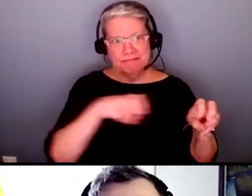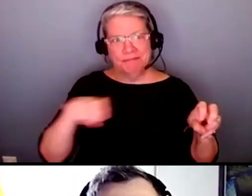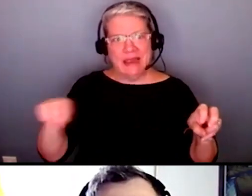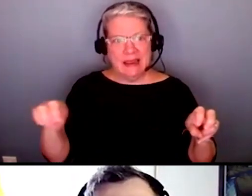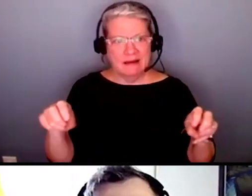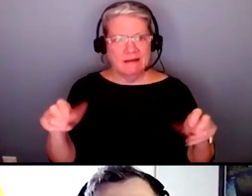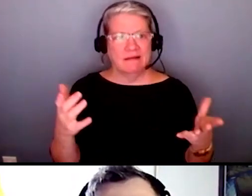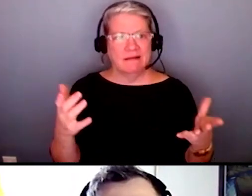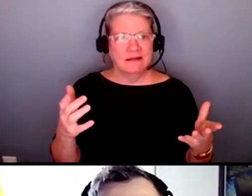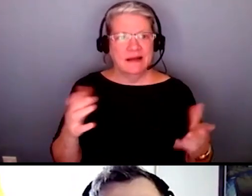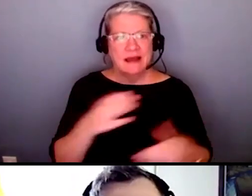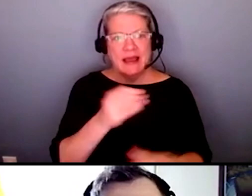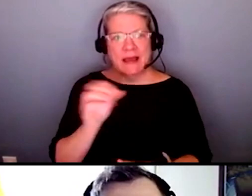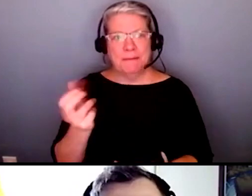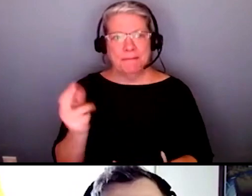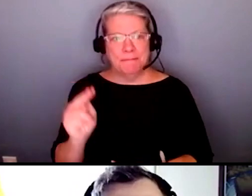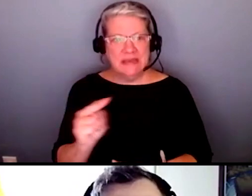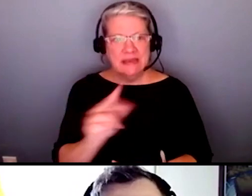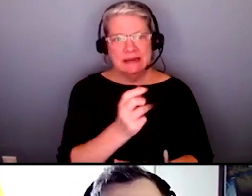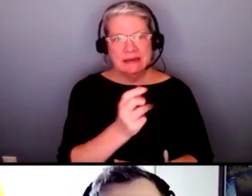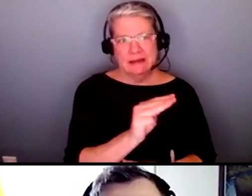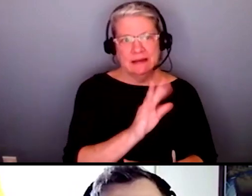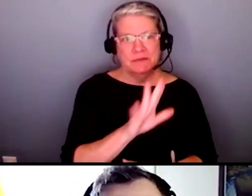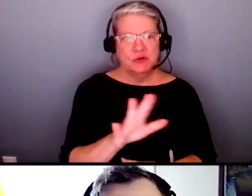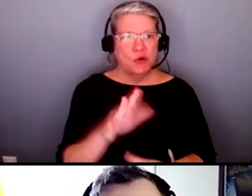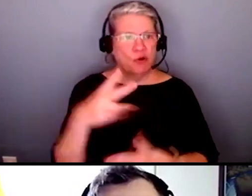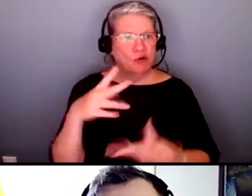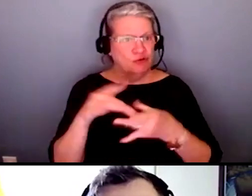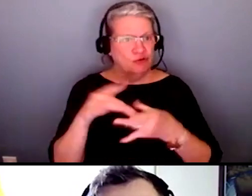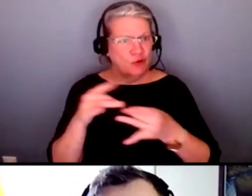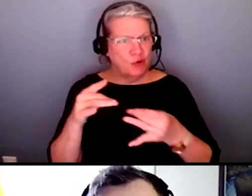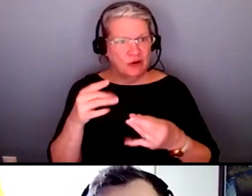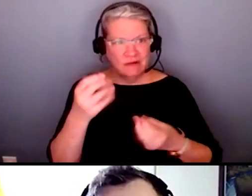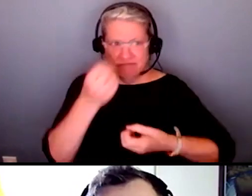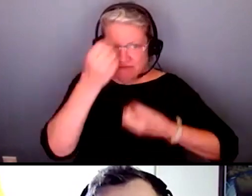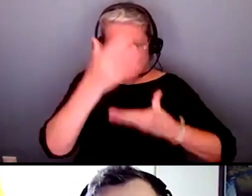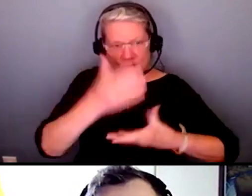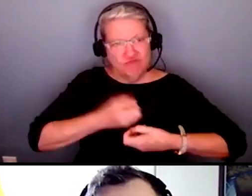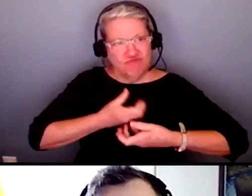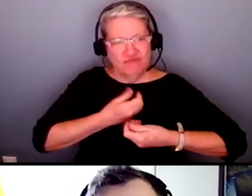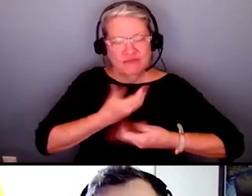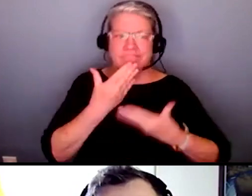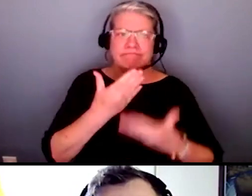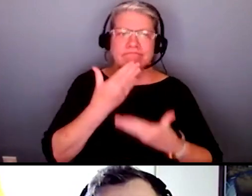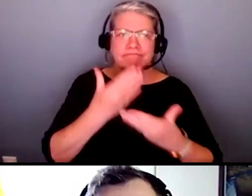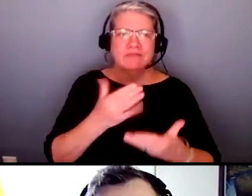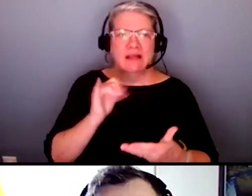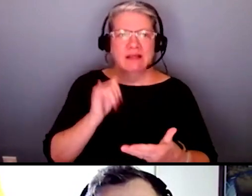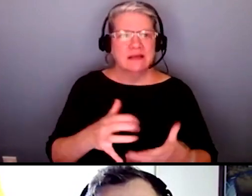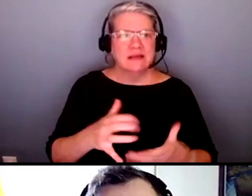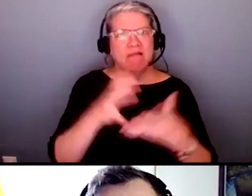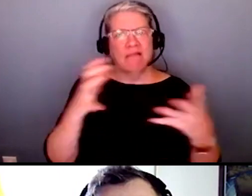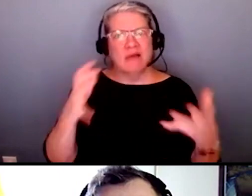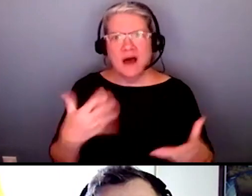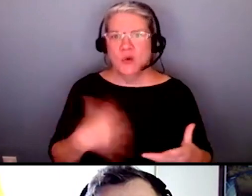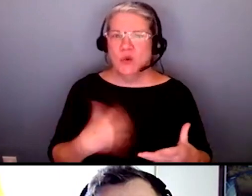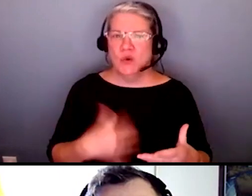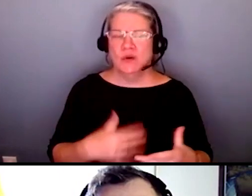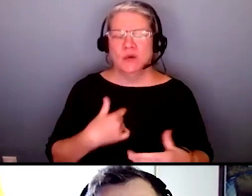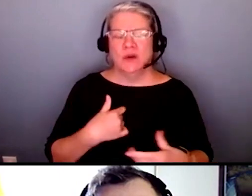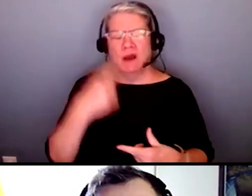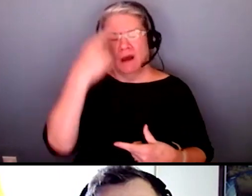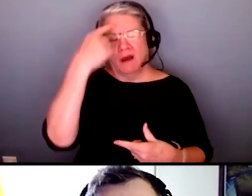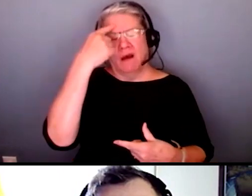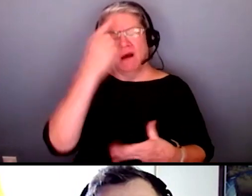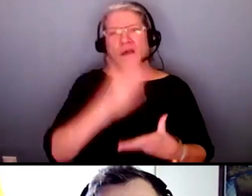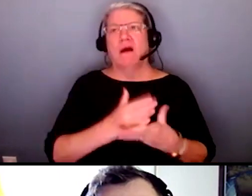want to thank both ben and kim for sharing your journey and your story because it's very powerful and it speaks volumes and it gives us a moment to pause and reflect